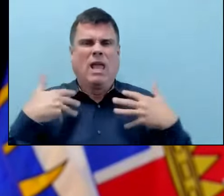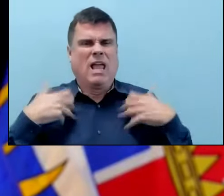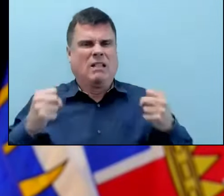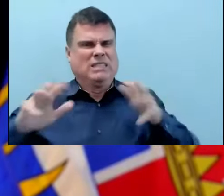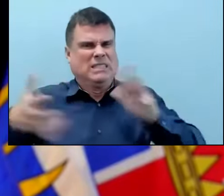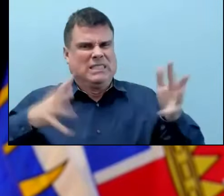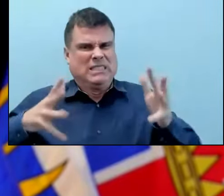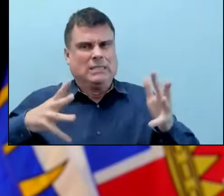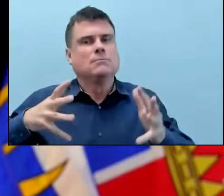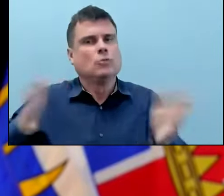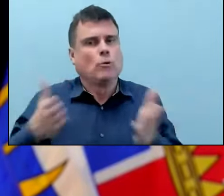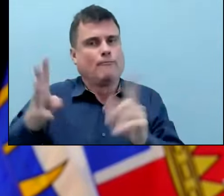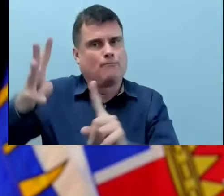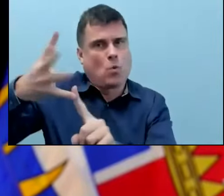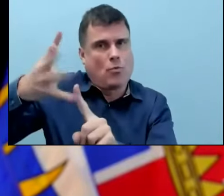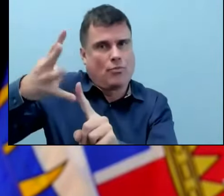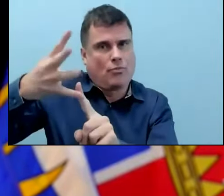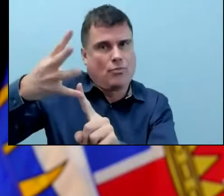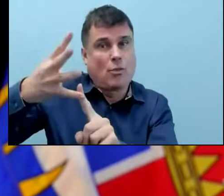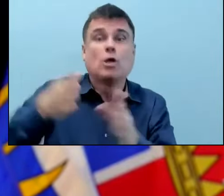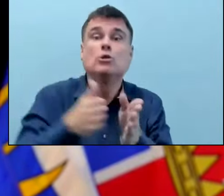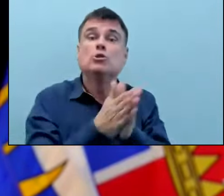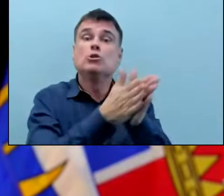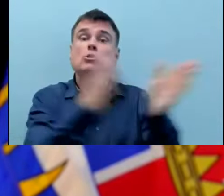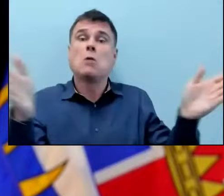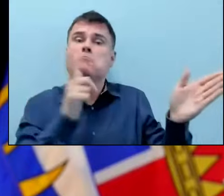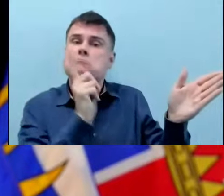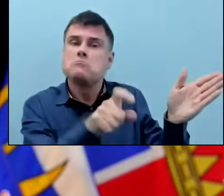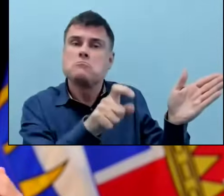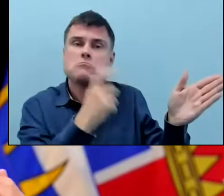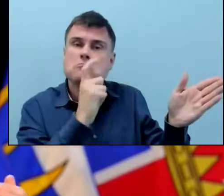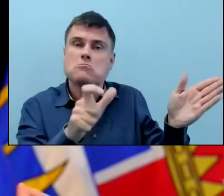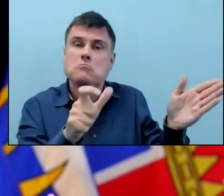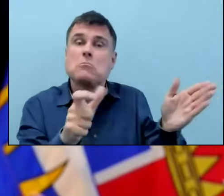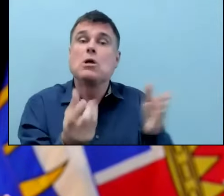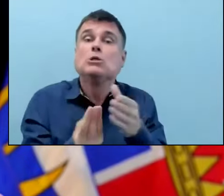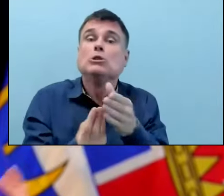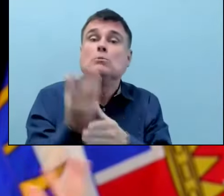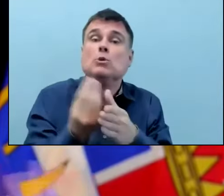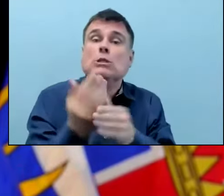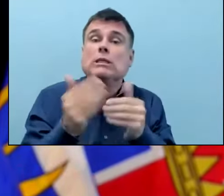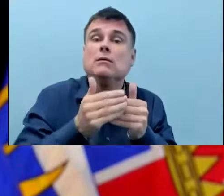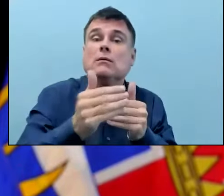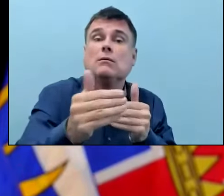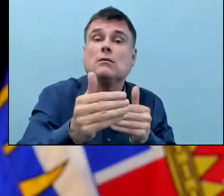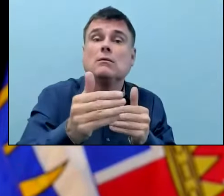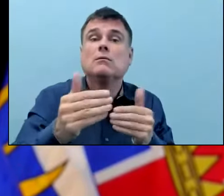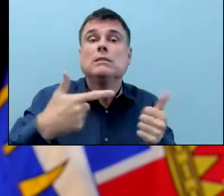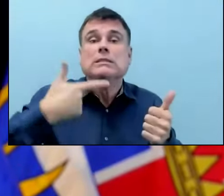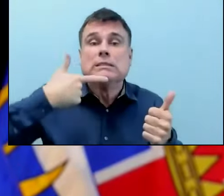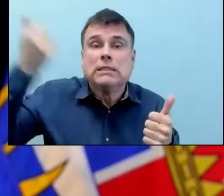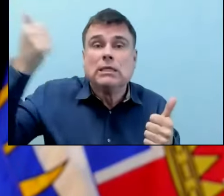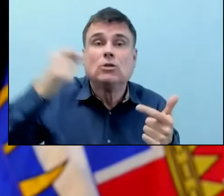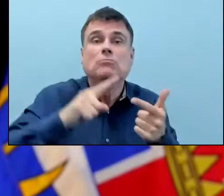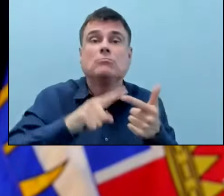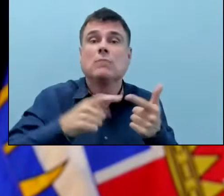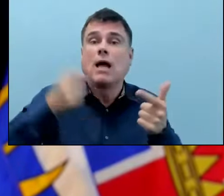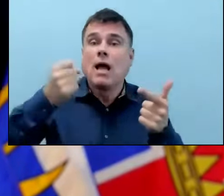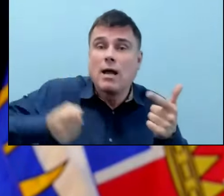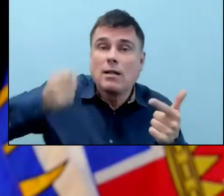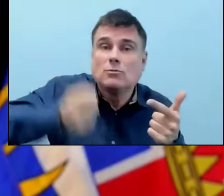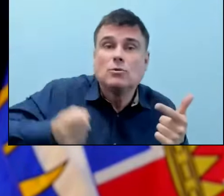spring booster for those who need it right now and that's seniors and elders and the data really supports that.